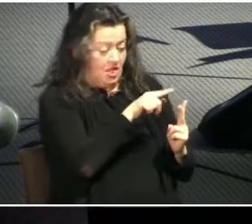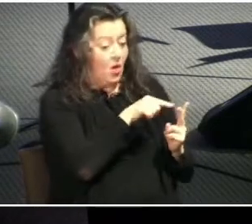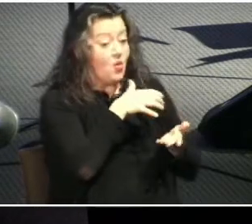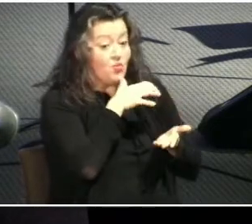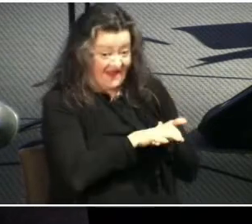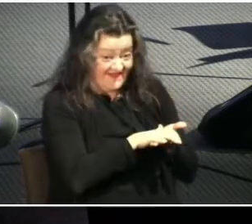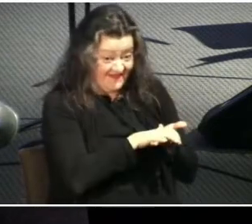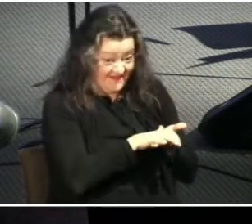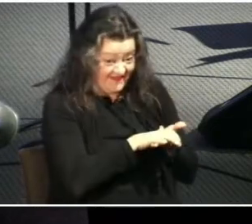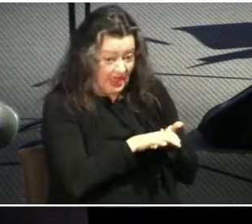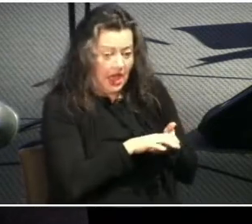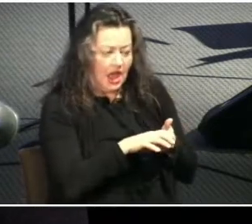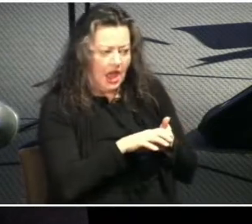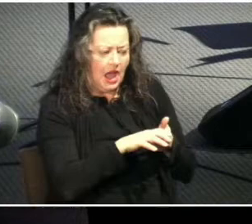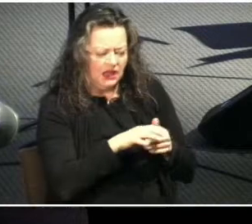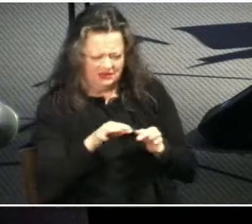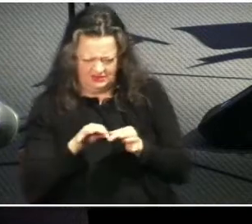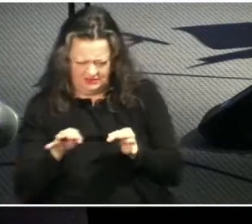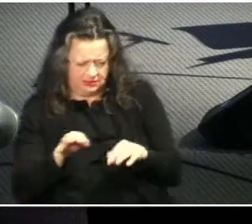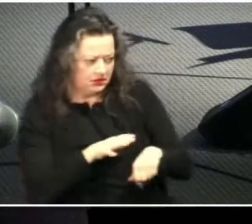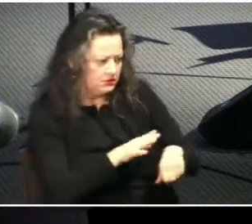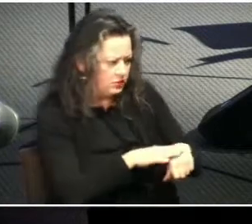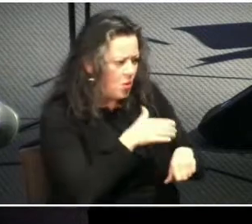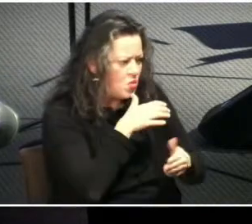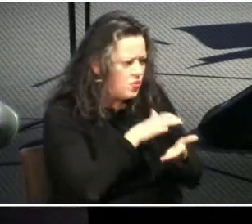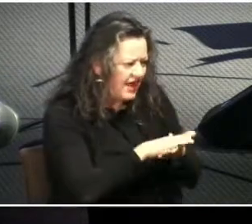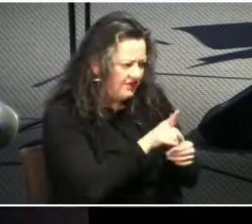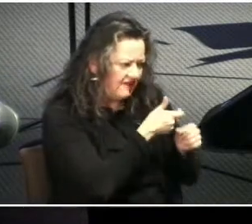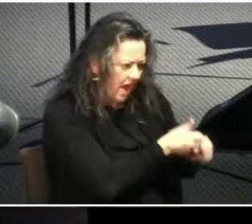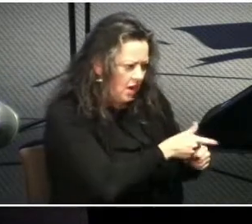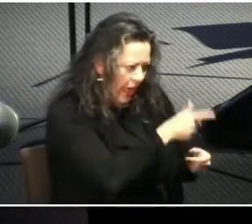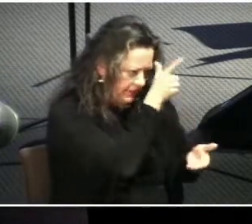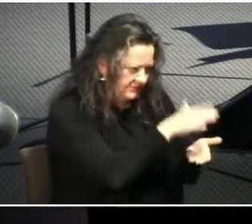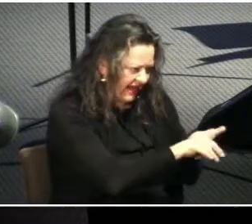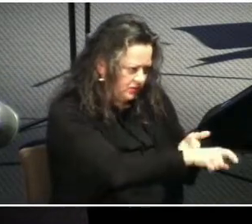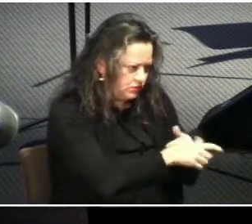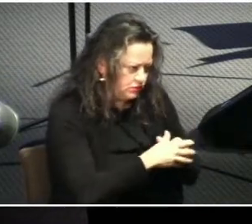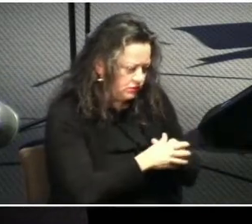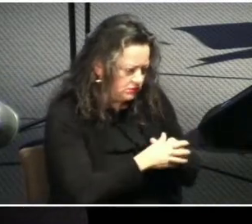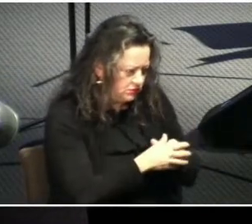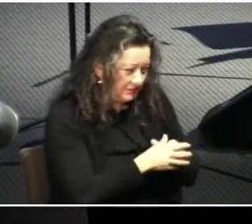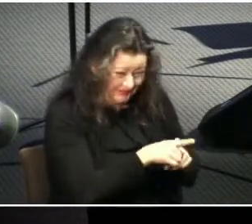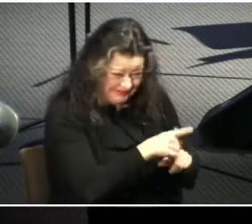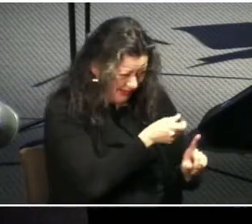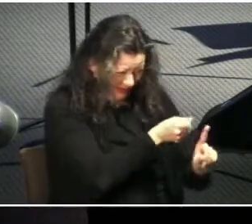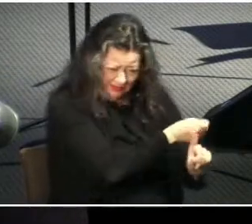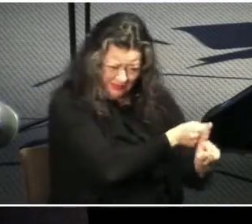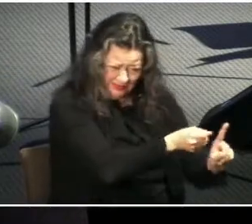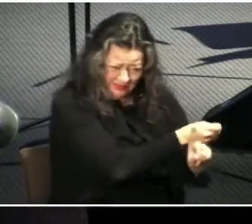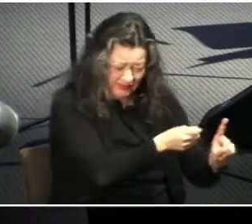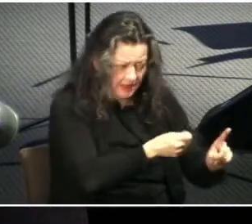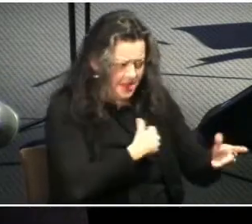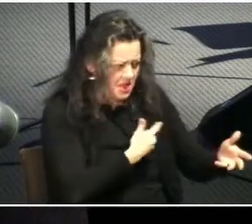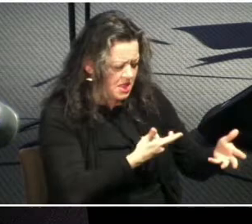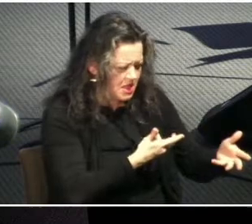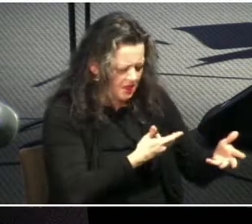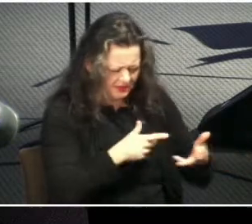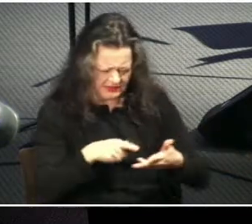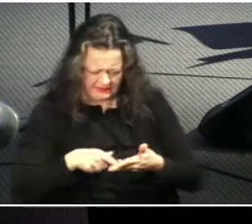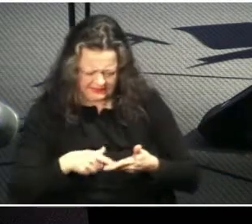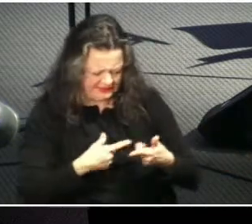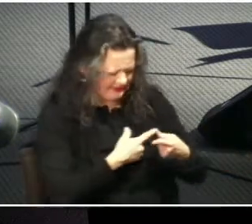go and submit to your husband and so began this 30 plus year journey